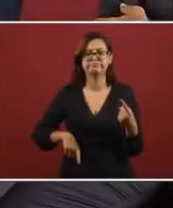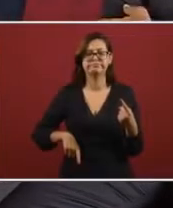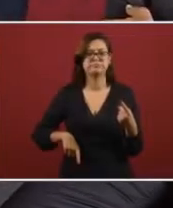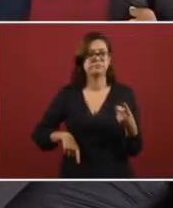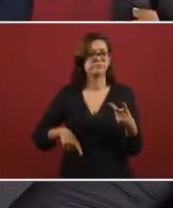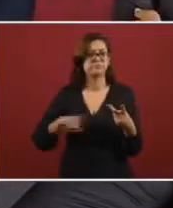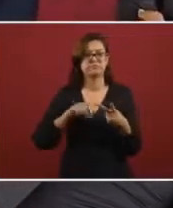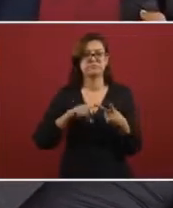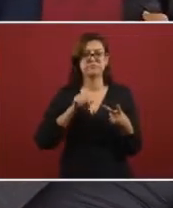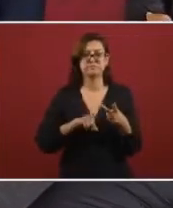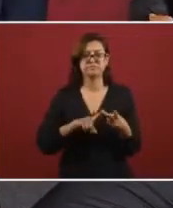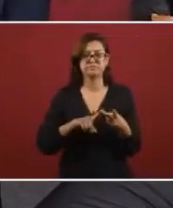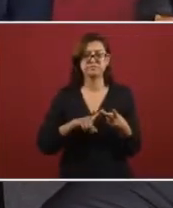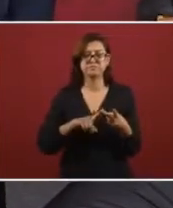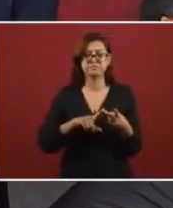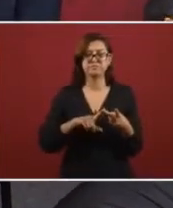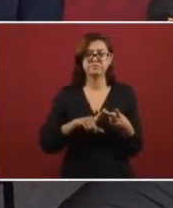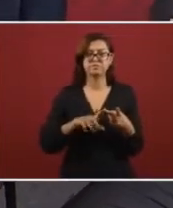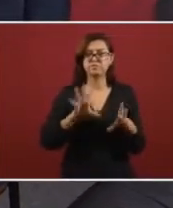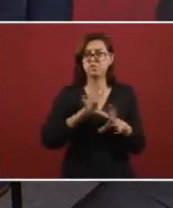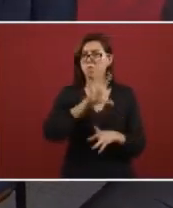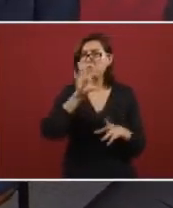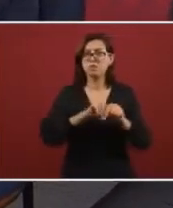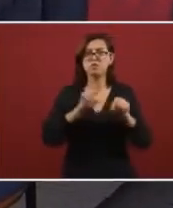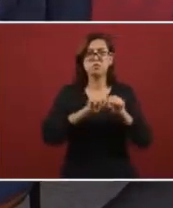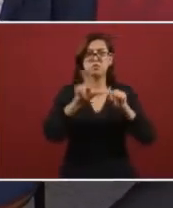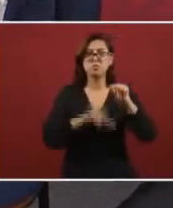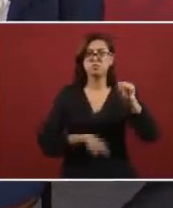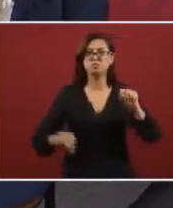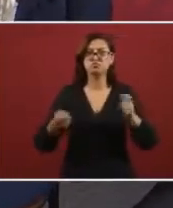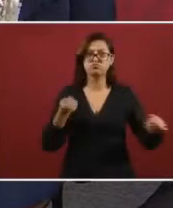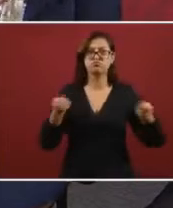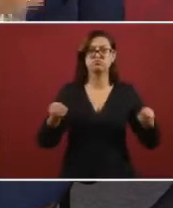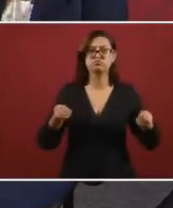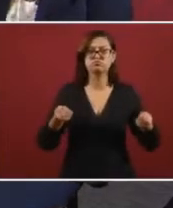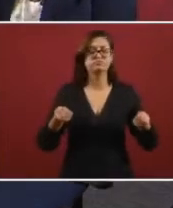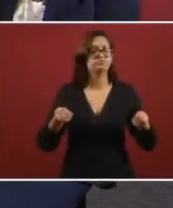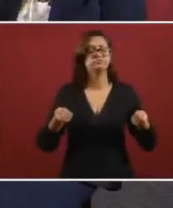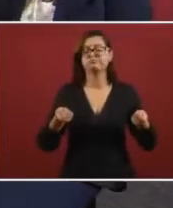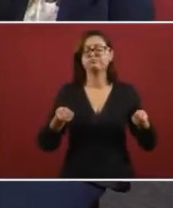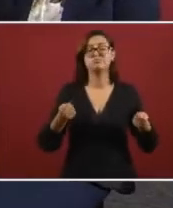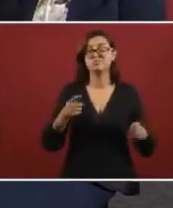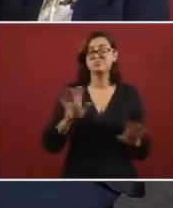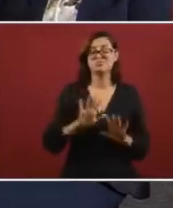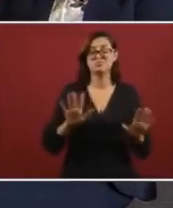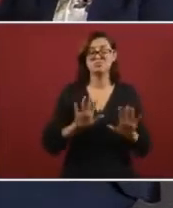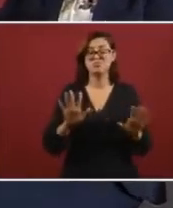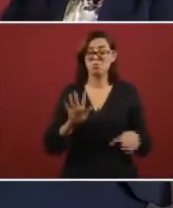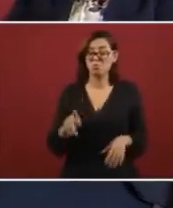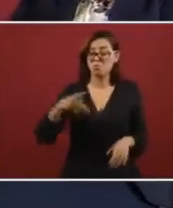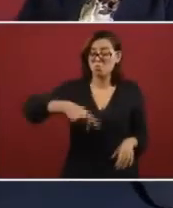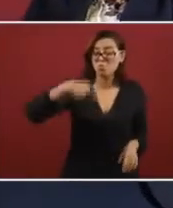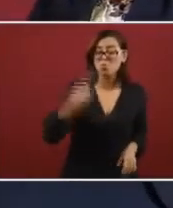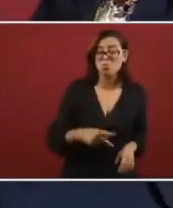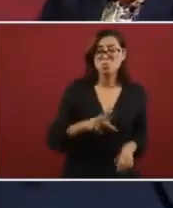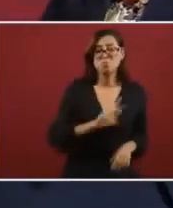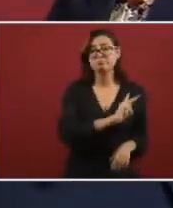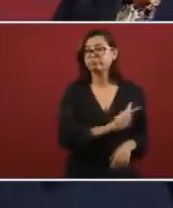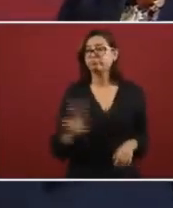it doesn't even belong to the Mexican state the petroleum belongs to the nation